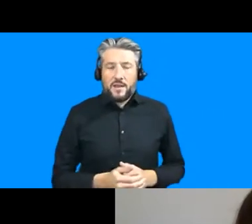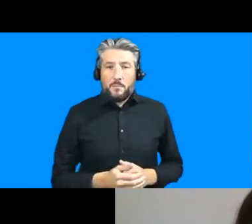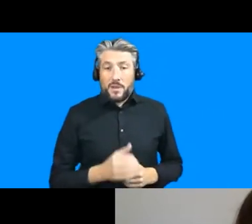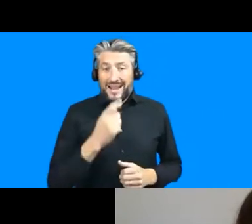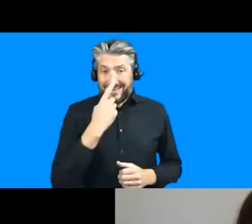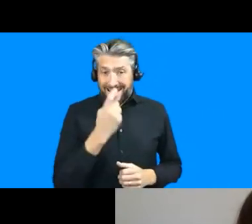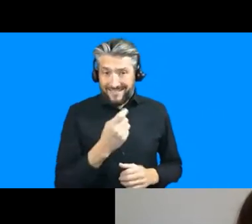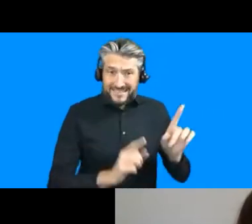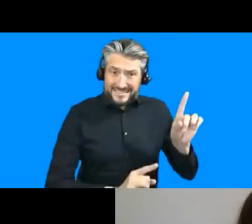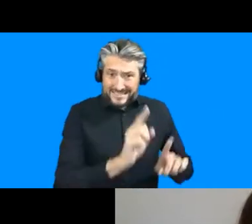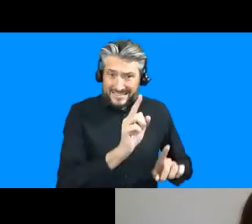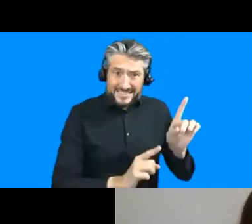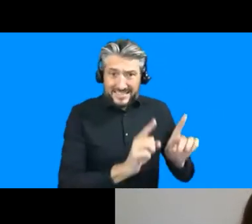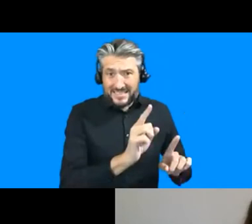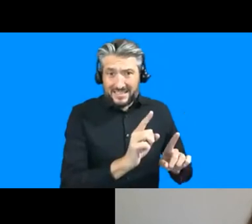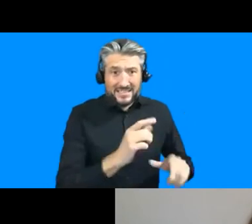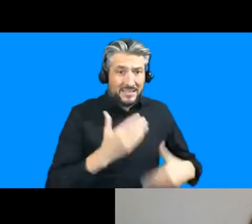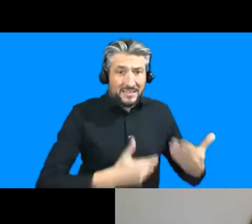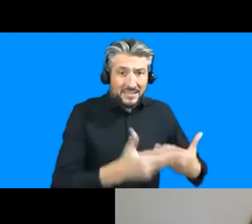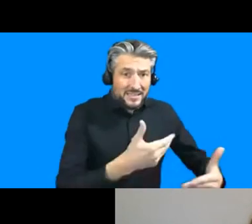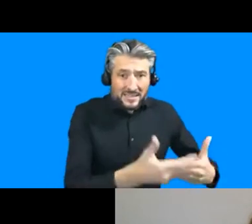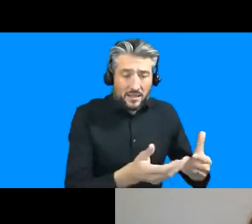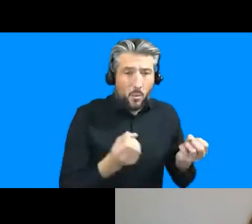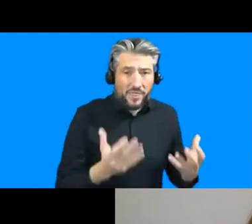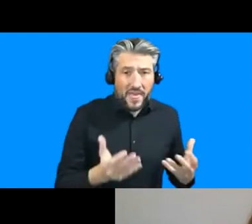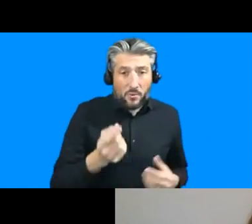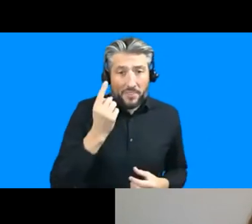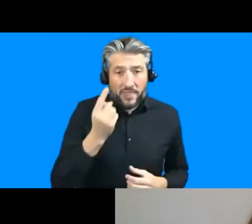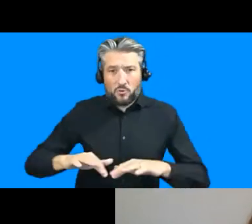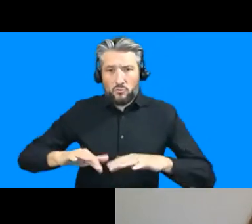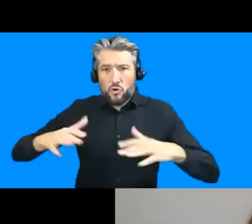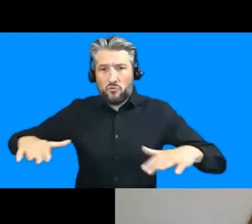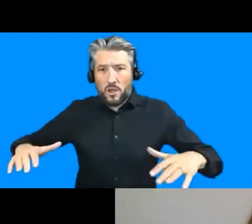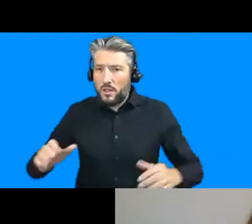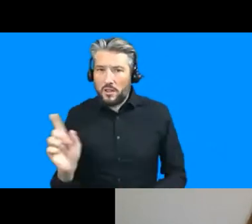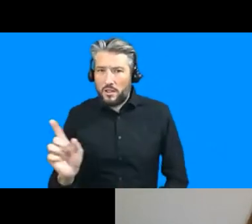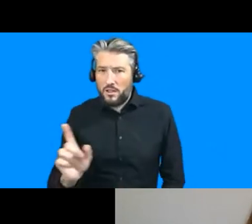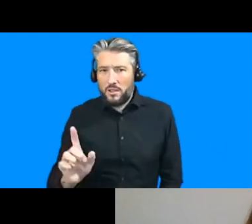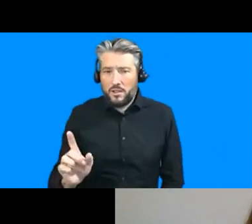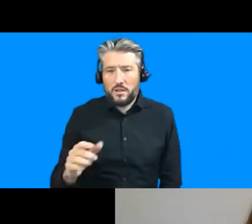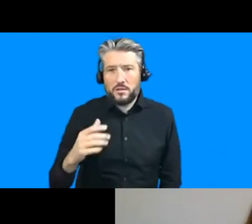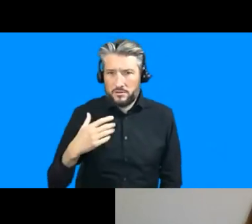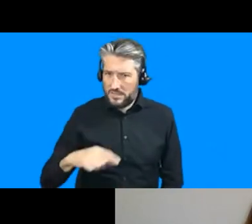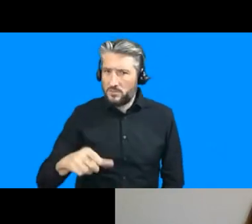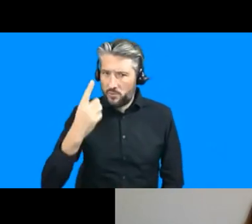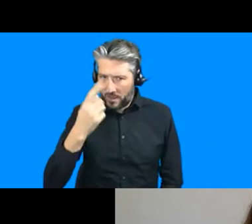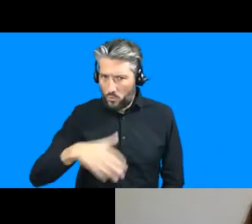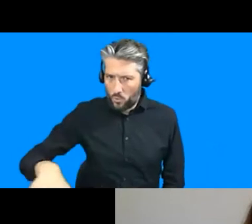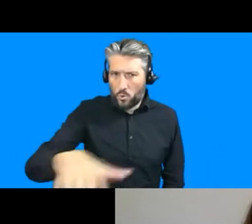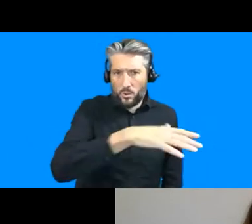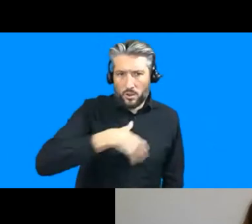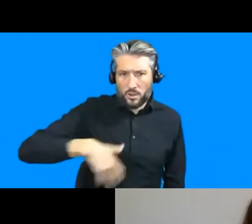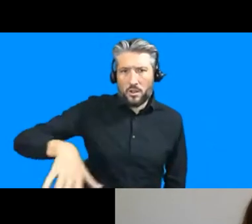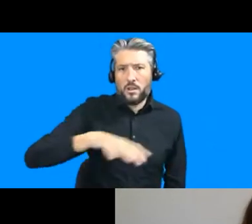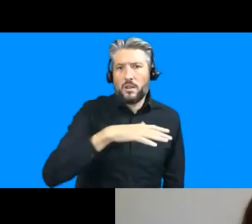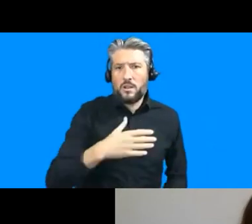up worsening the the situation rather than a collective view of it i i did want to also address